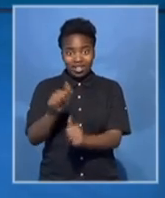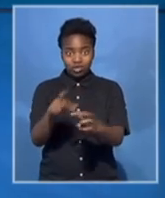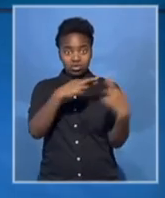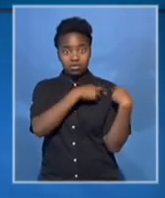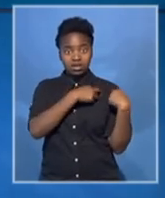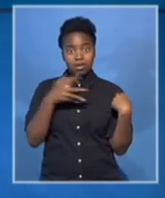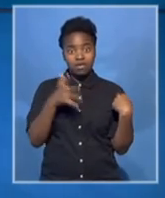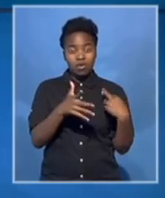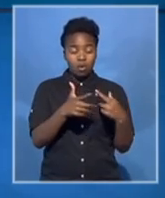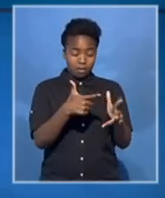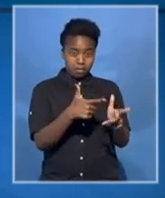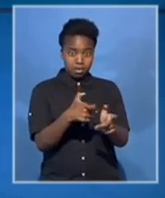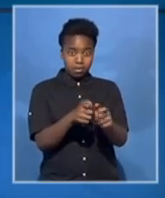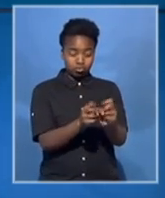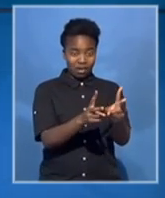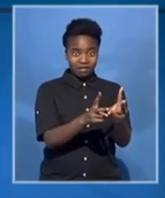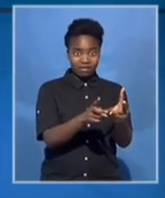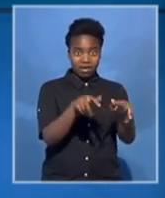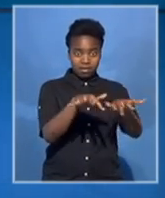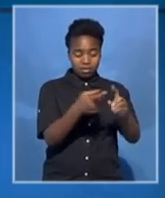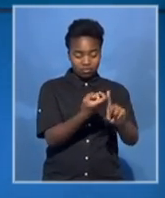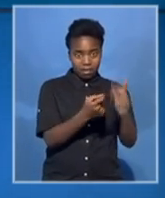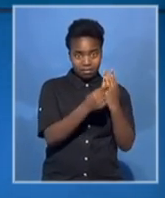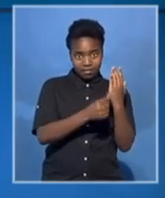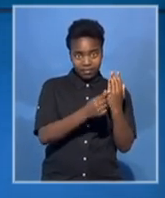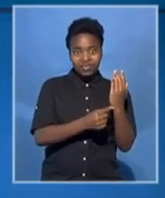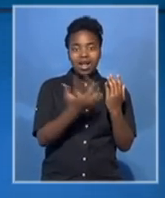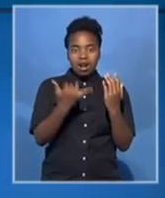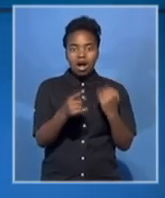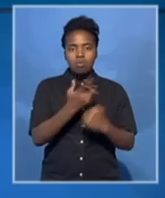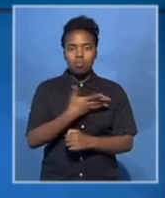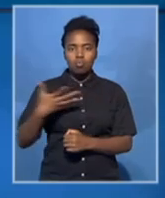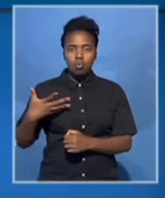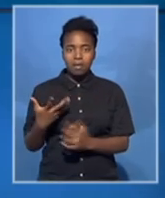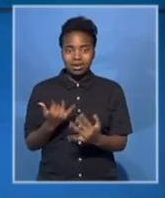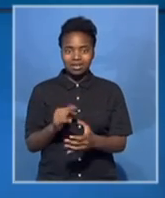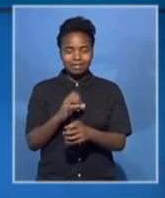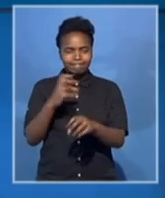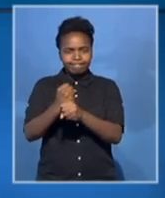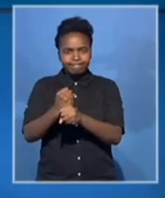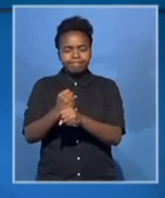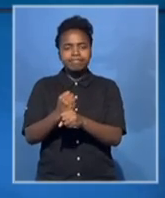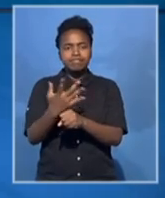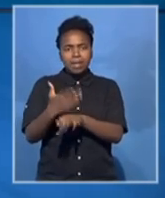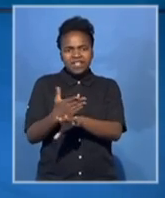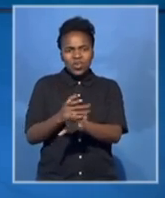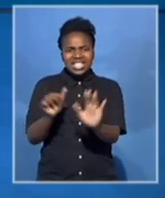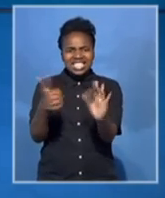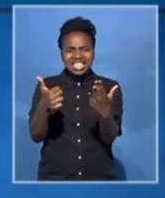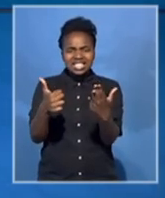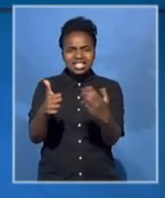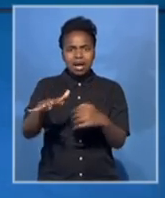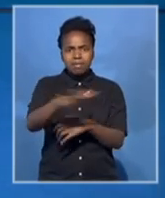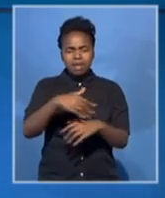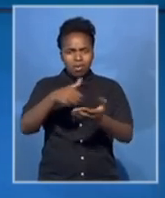commercial building for most of the day and were believed to be holding one hostage, a woman. Just before six hour time, people in the area were